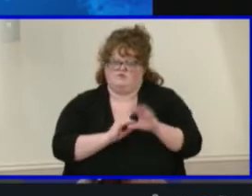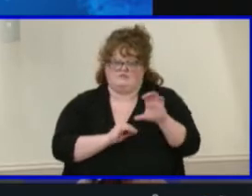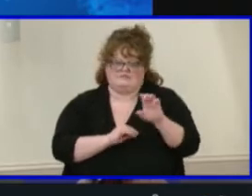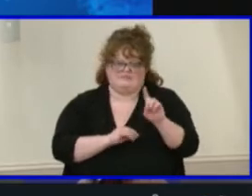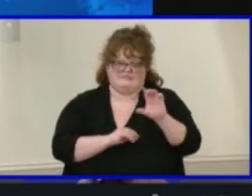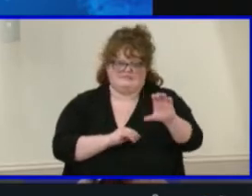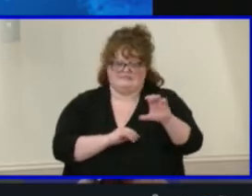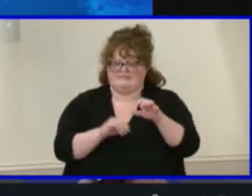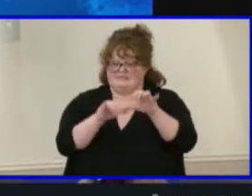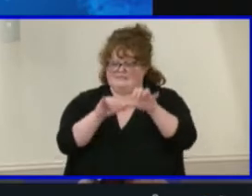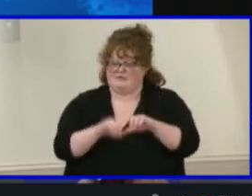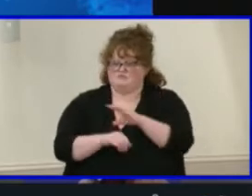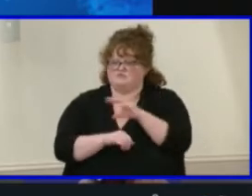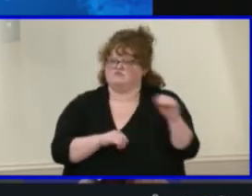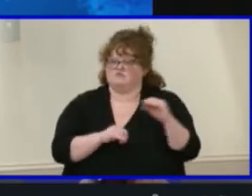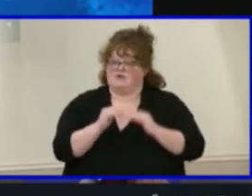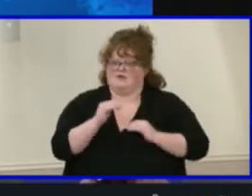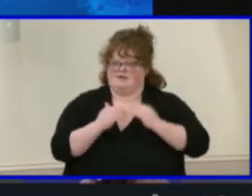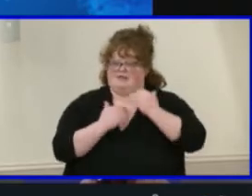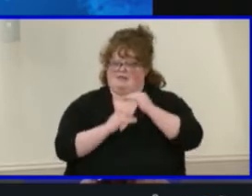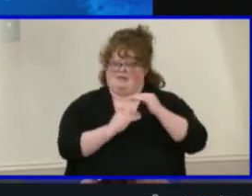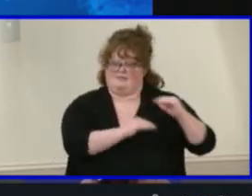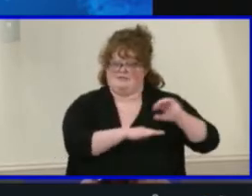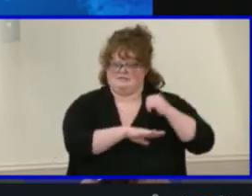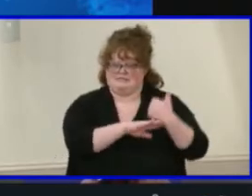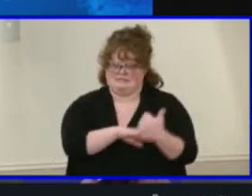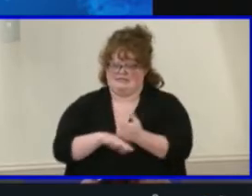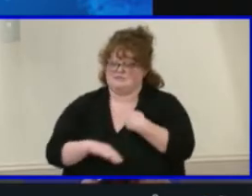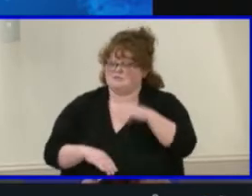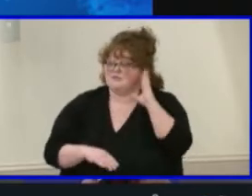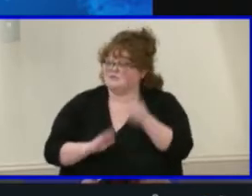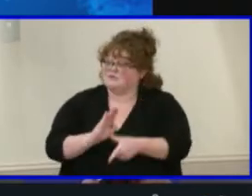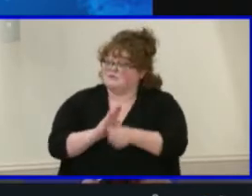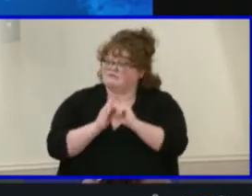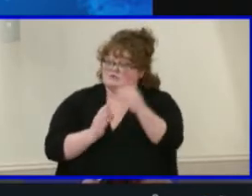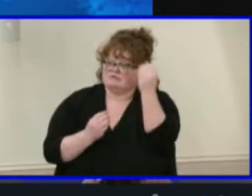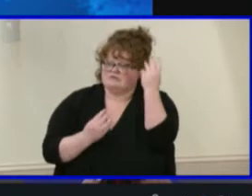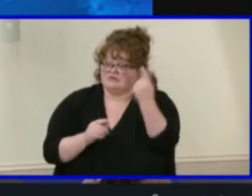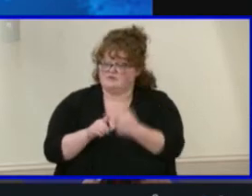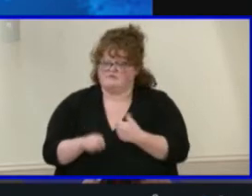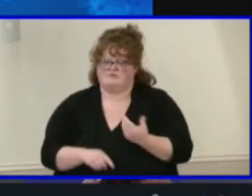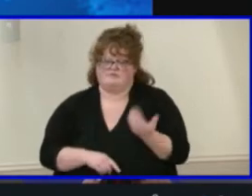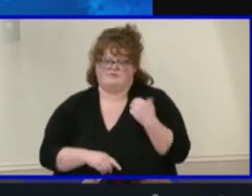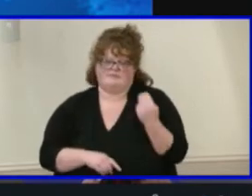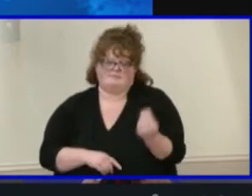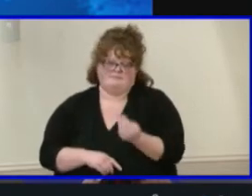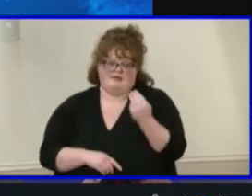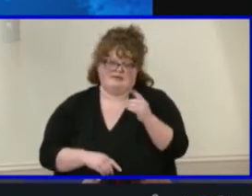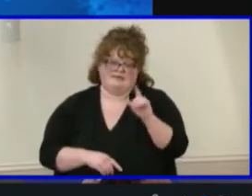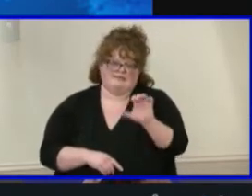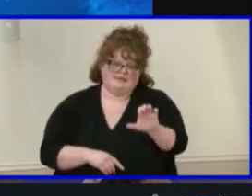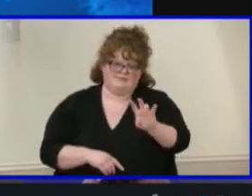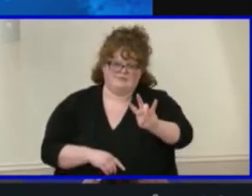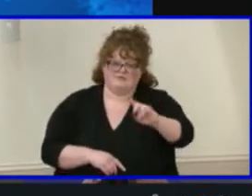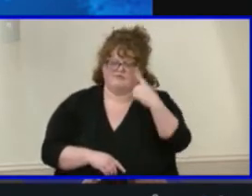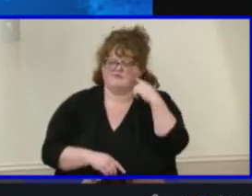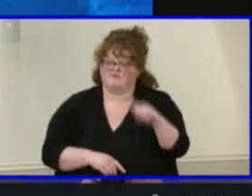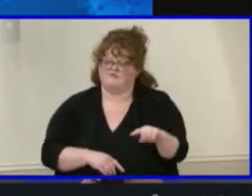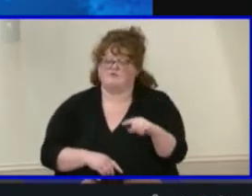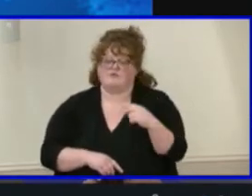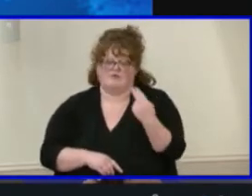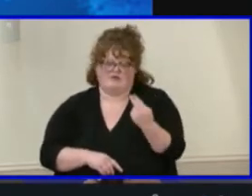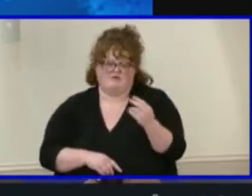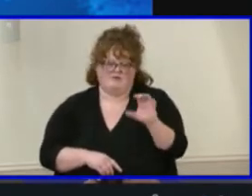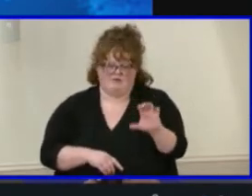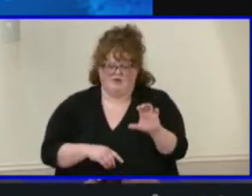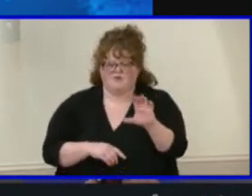for the two core indicators. We'll review the data for Monday, December 7th, 2020 for Henrico County, the